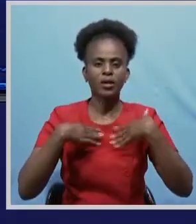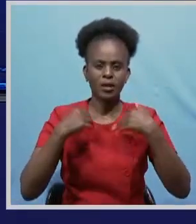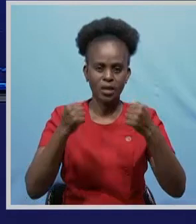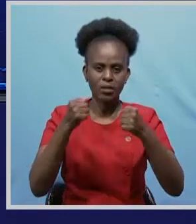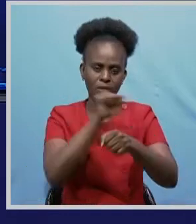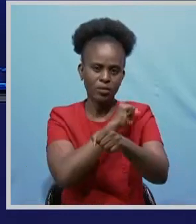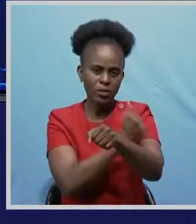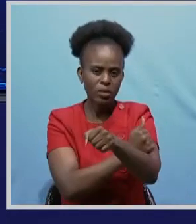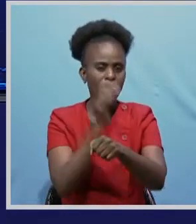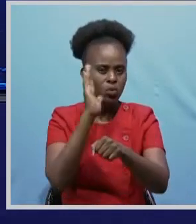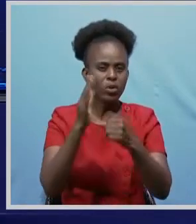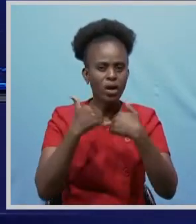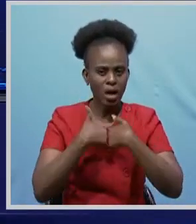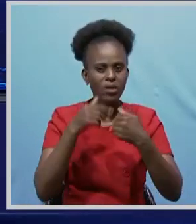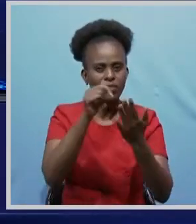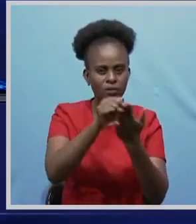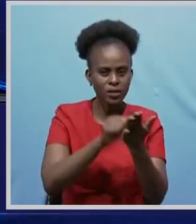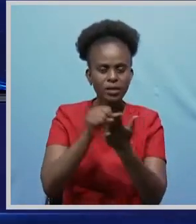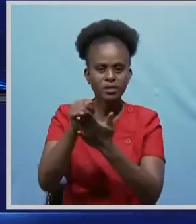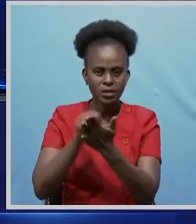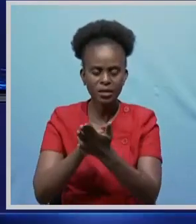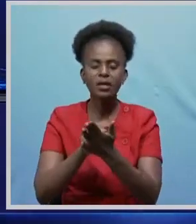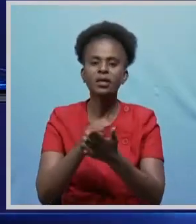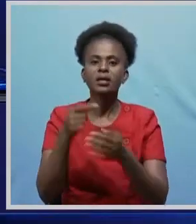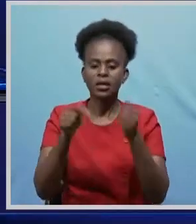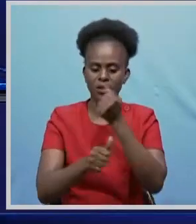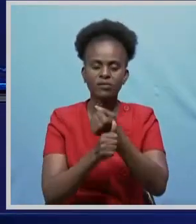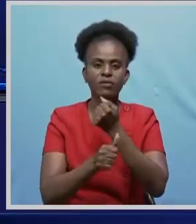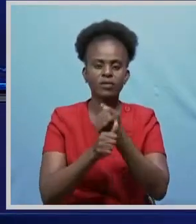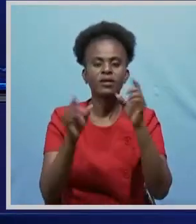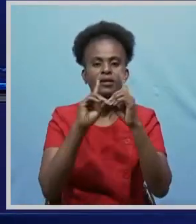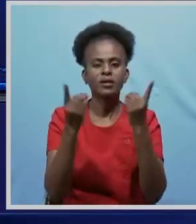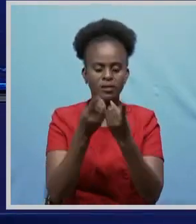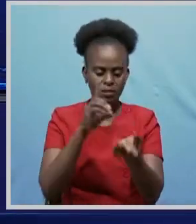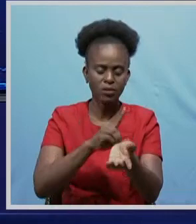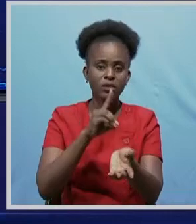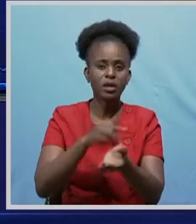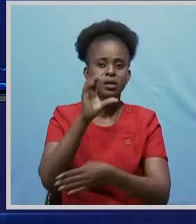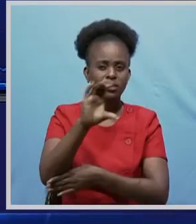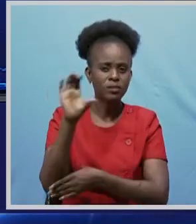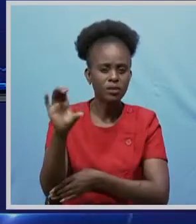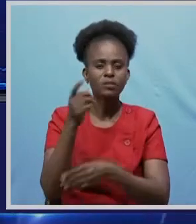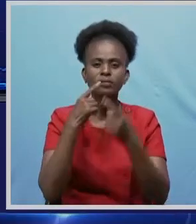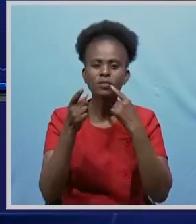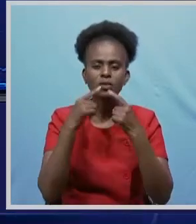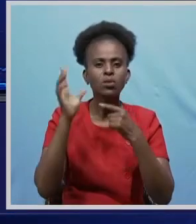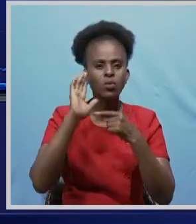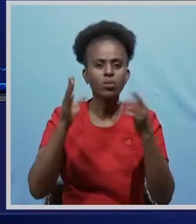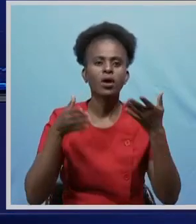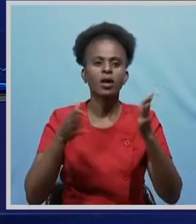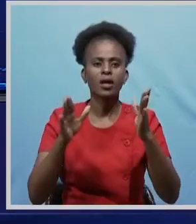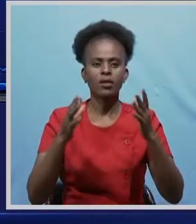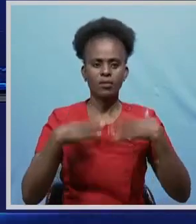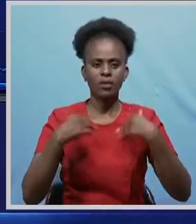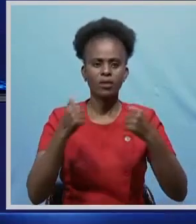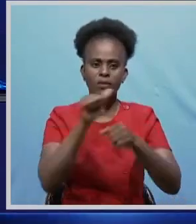authorities will conduct mass screenings and testings in Kafue. Now, Dr Chilufia said this will allow the health authorities